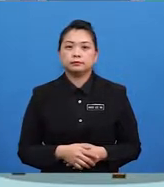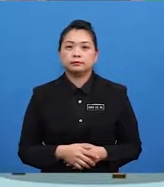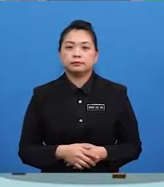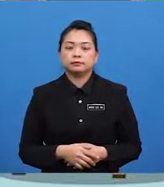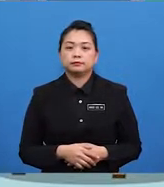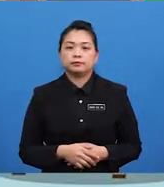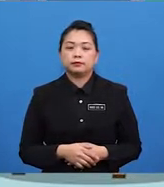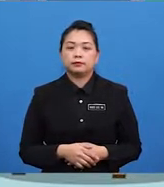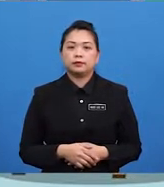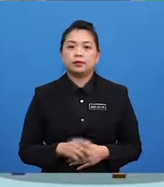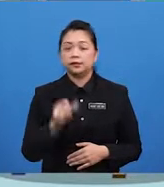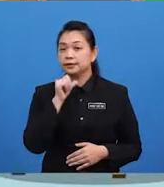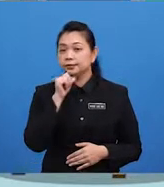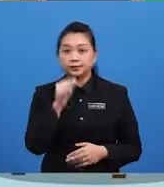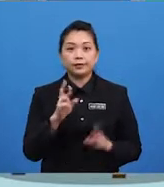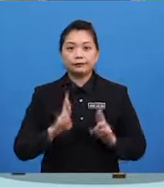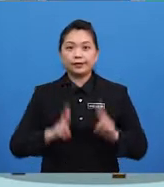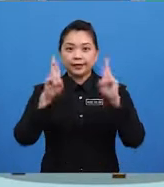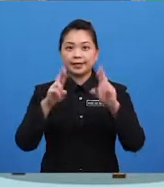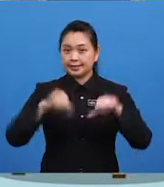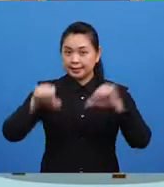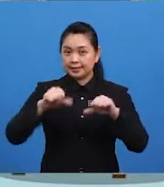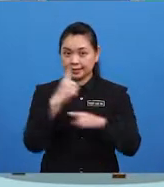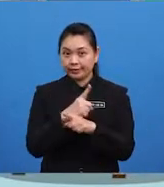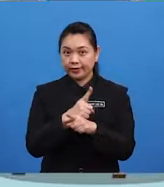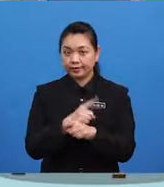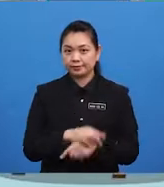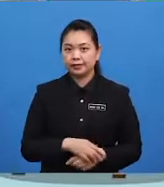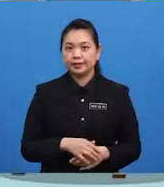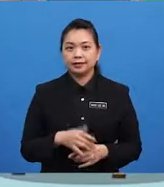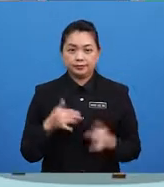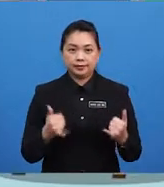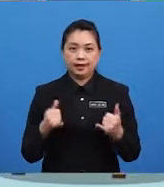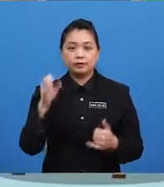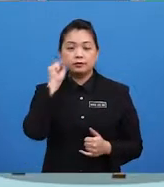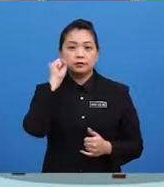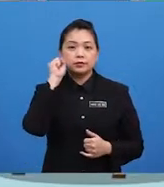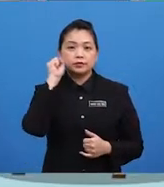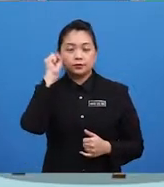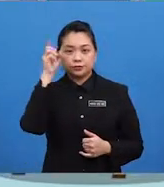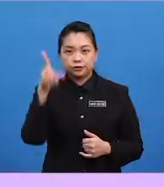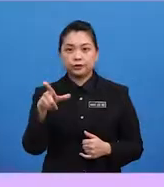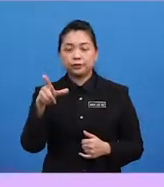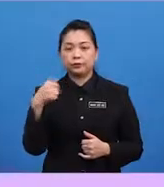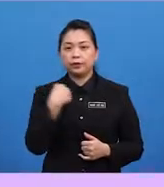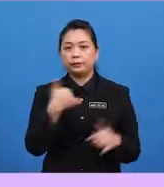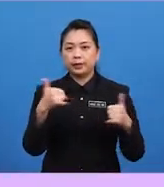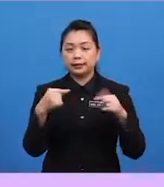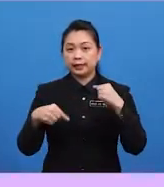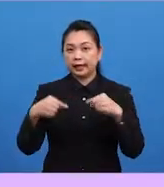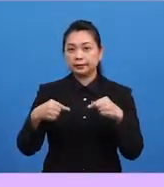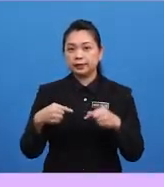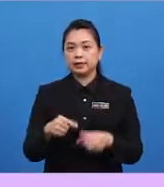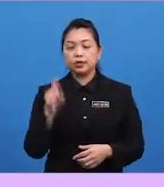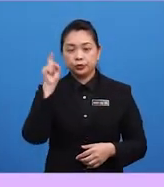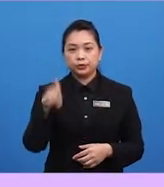It's not rocket science, right? Okay, shall we play a game? To play